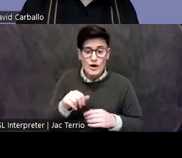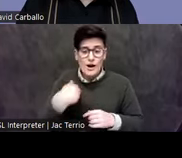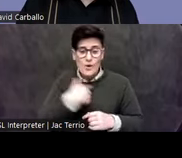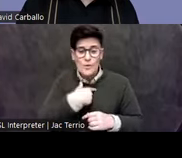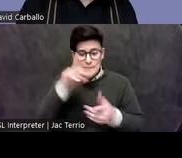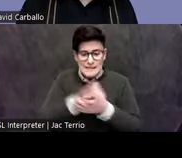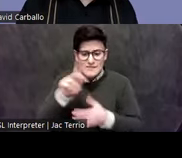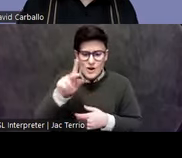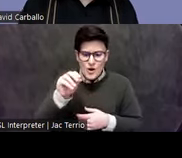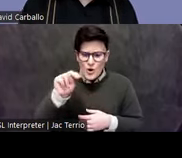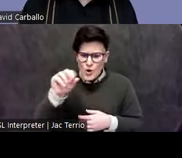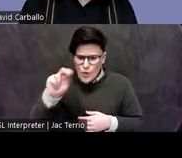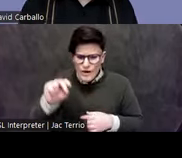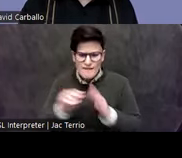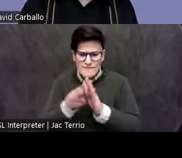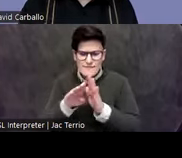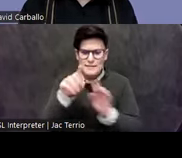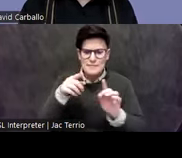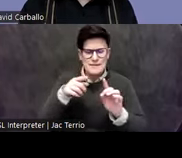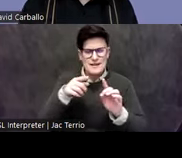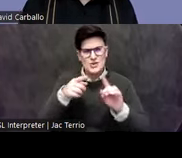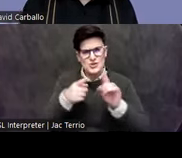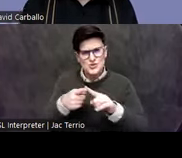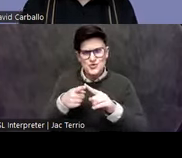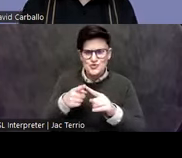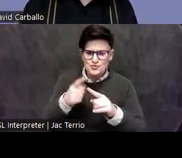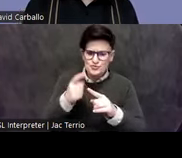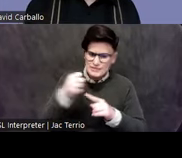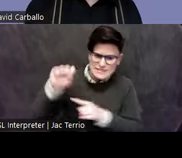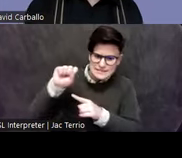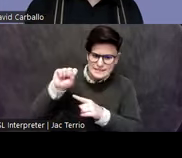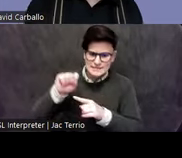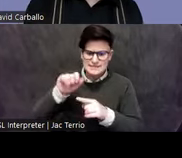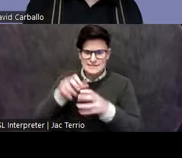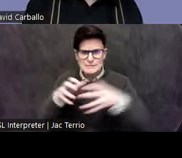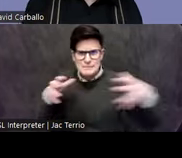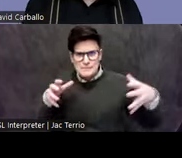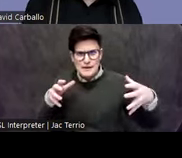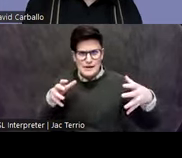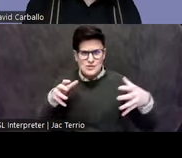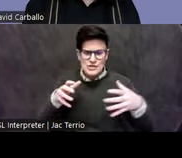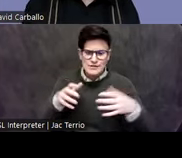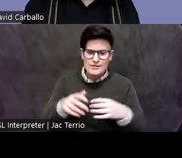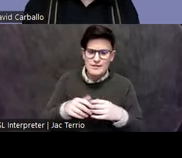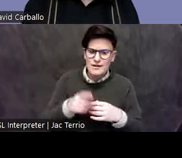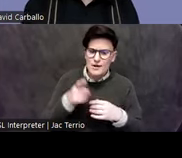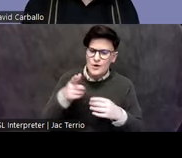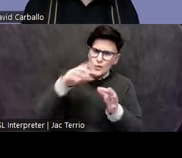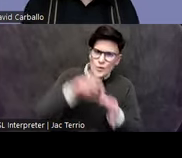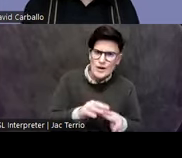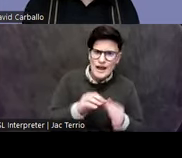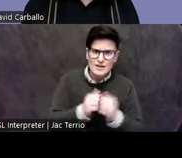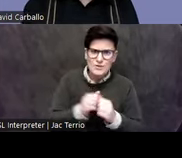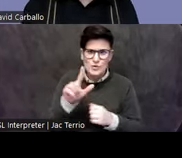of Teotihuacan, who we know expanded through this area for trade corridors and connections with the lowlands, which had